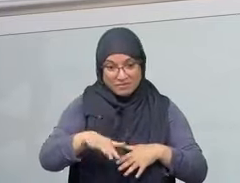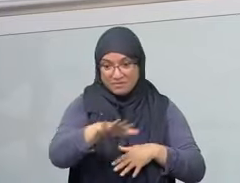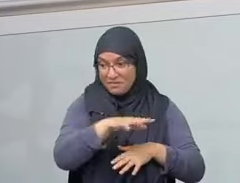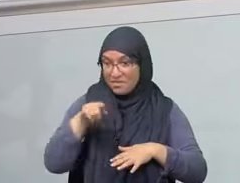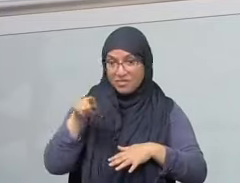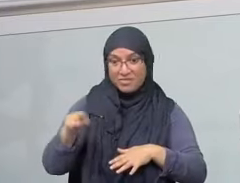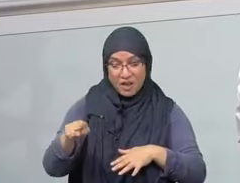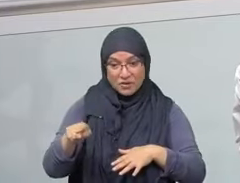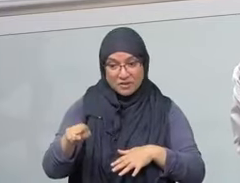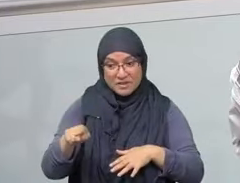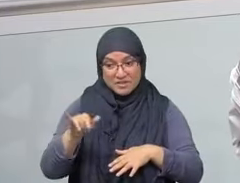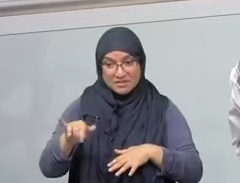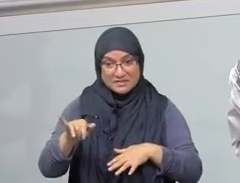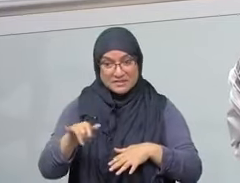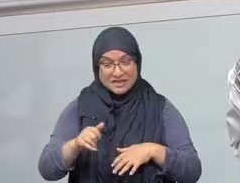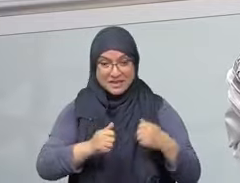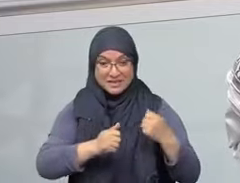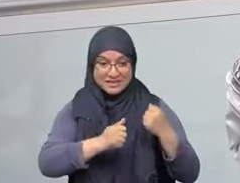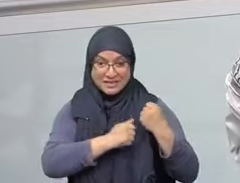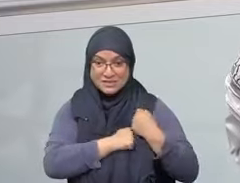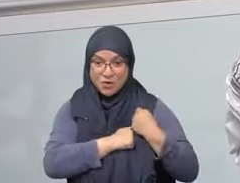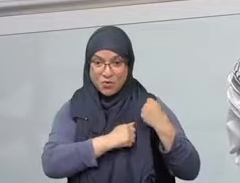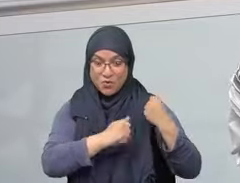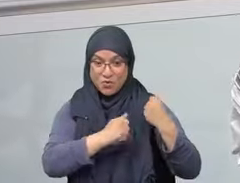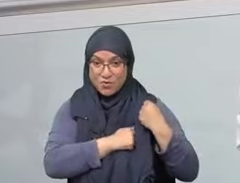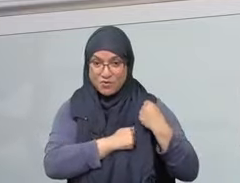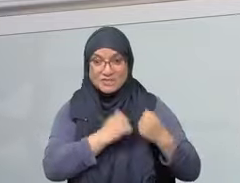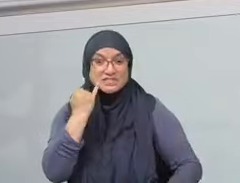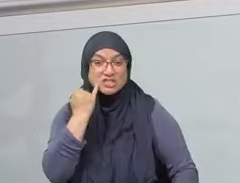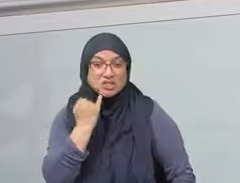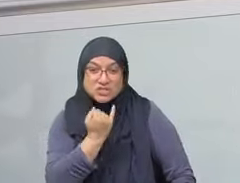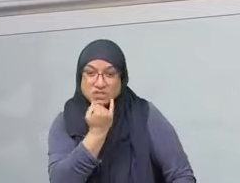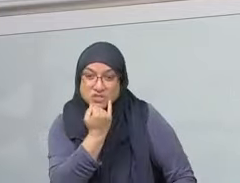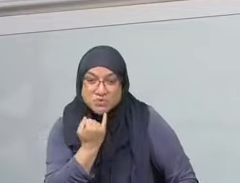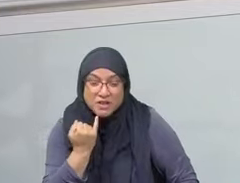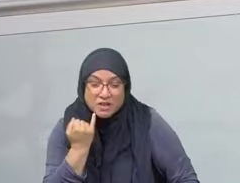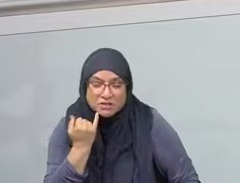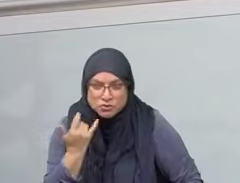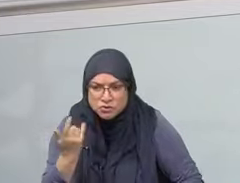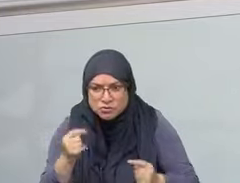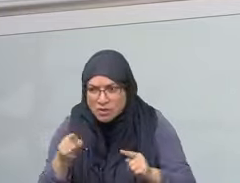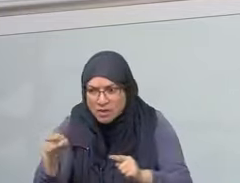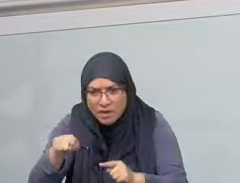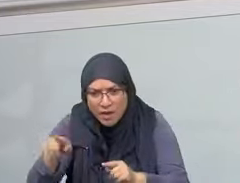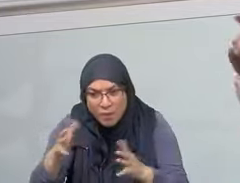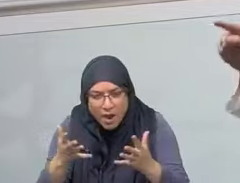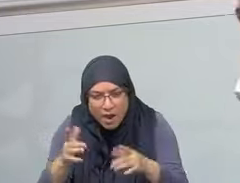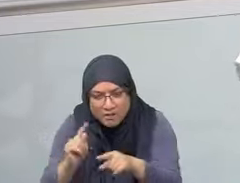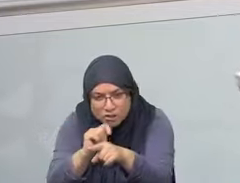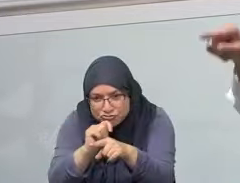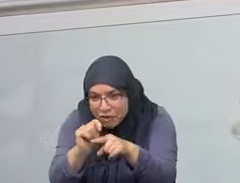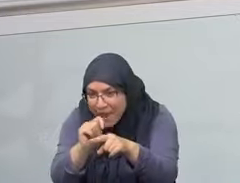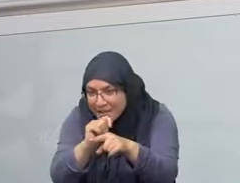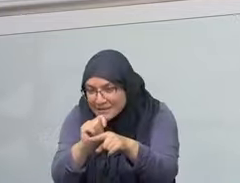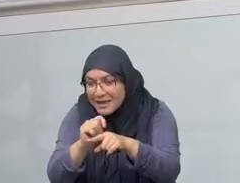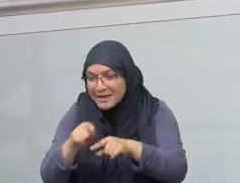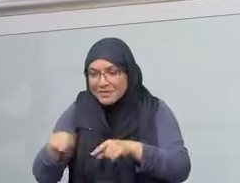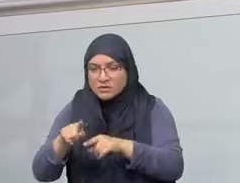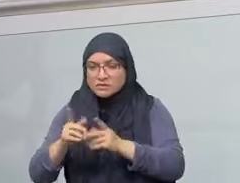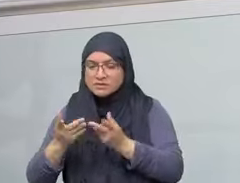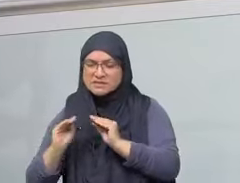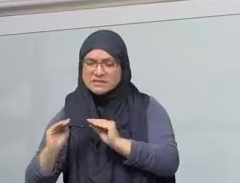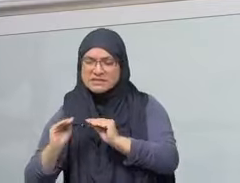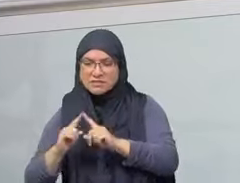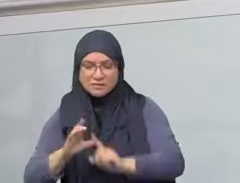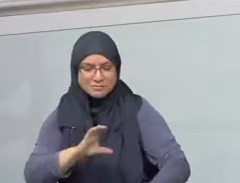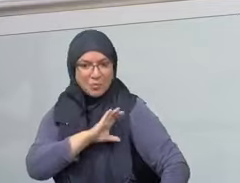sallallahu alayhi wa sallam made it a point to let us know that the blood, the property, the honor of your brother and sister is more sacred than the Kaaba in